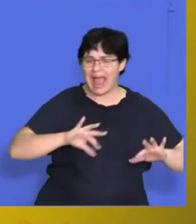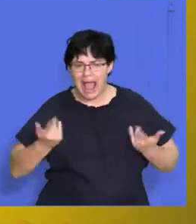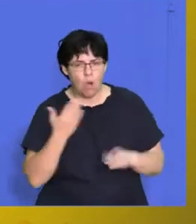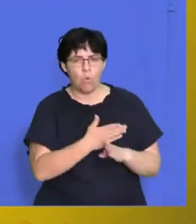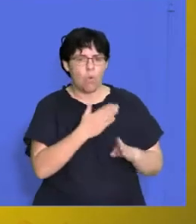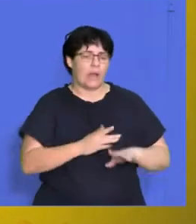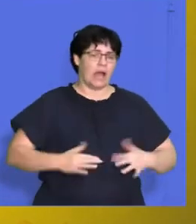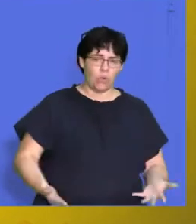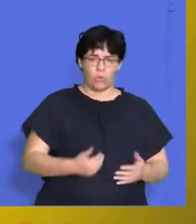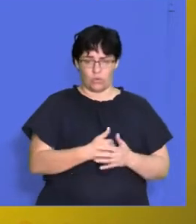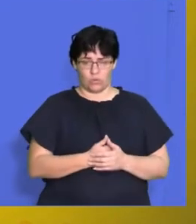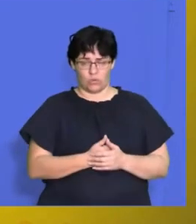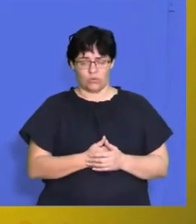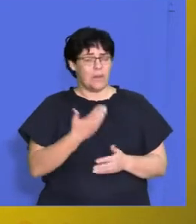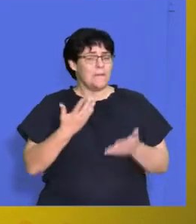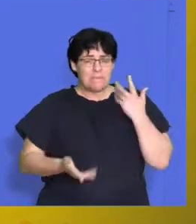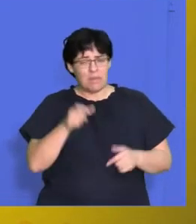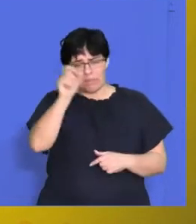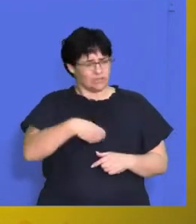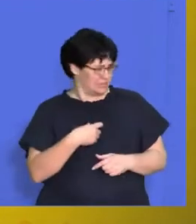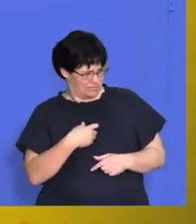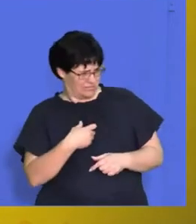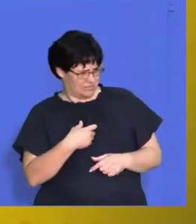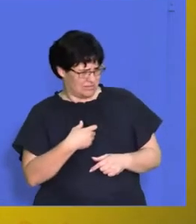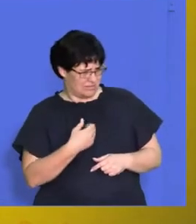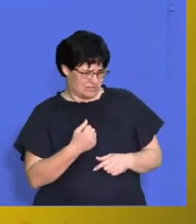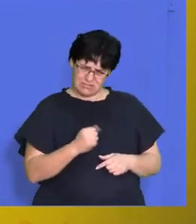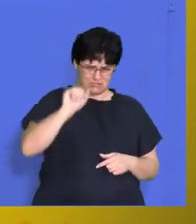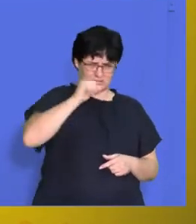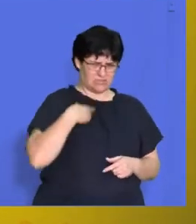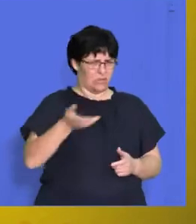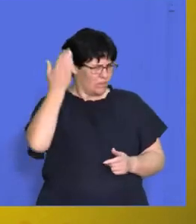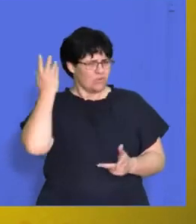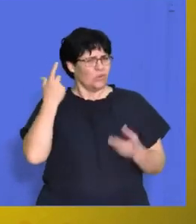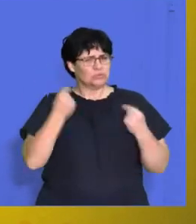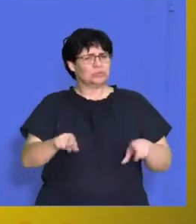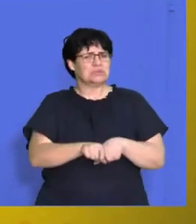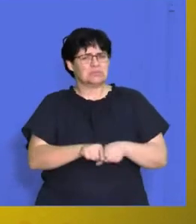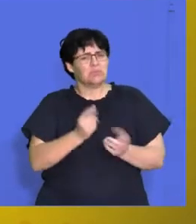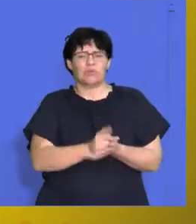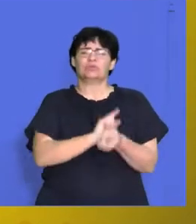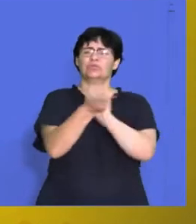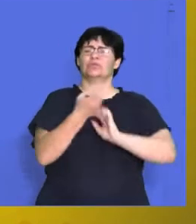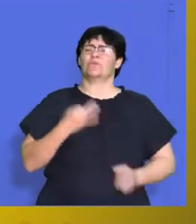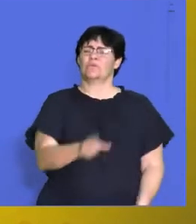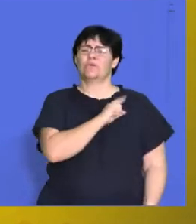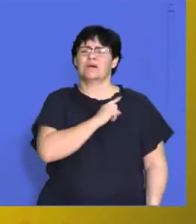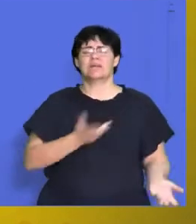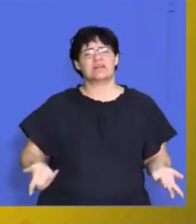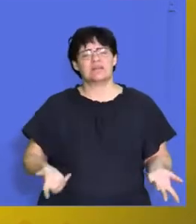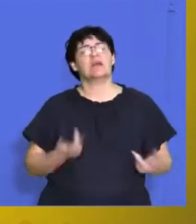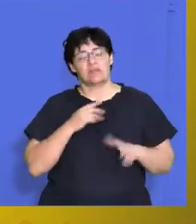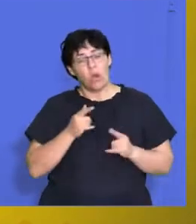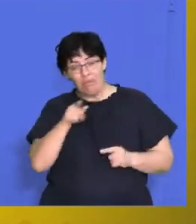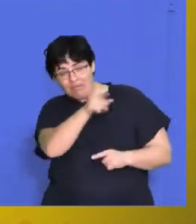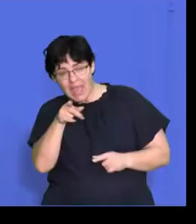process is going to work and we might have people who are resistant to changing that process so I have to get them to buy-in so it's going to